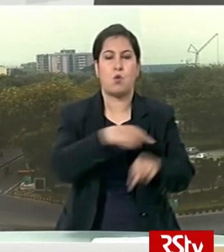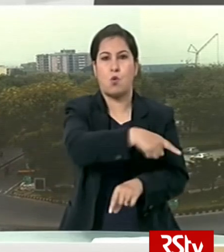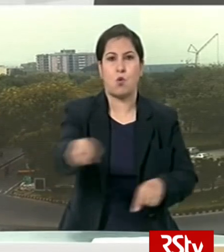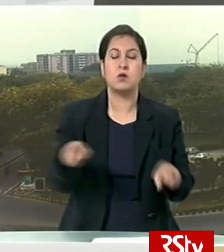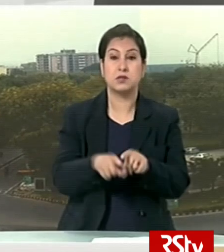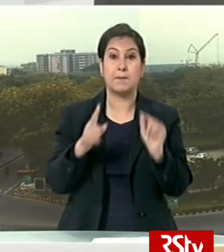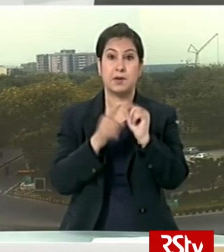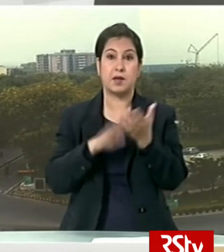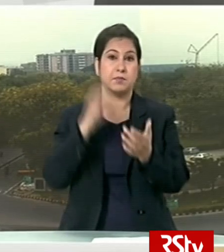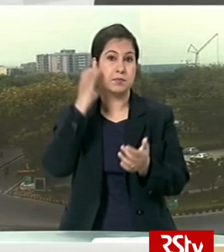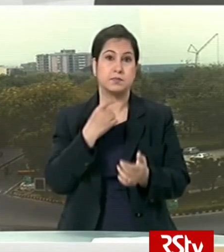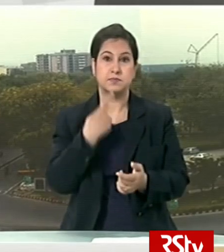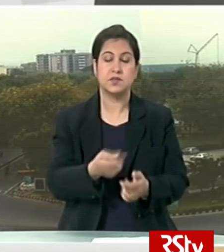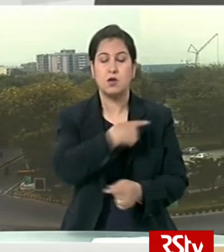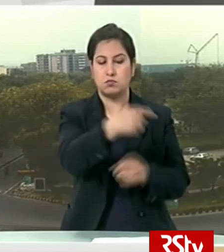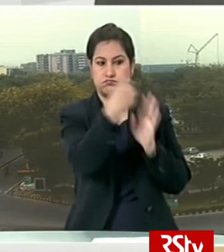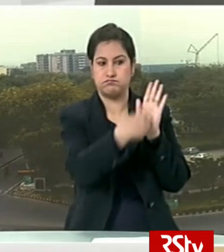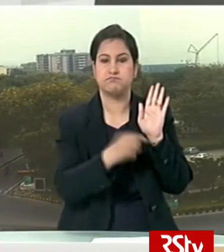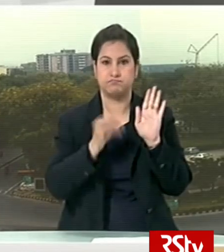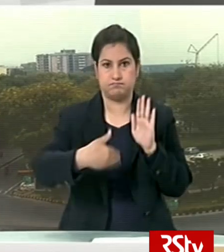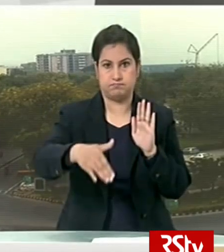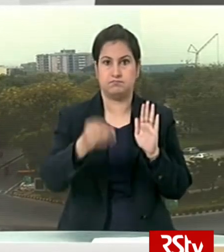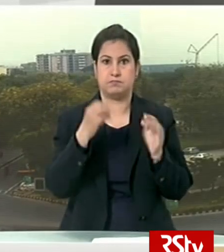announcements as progressive measures